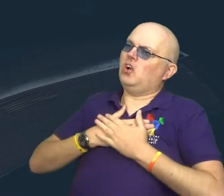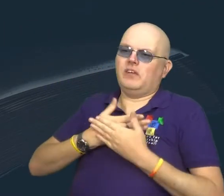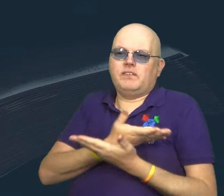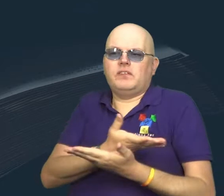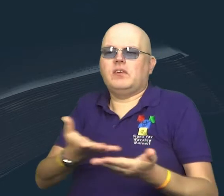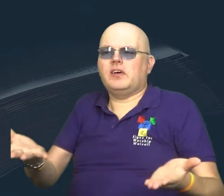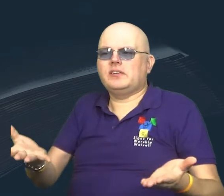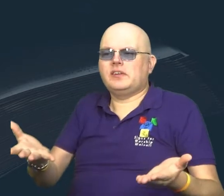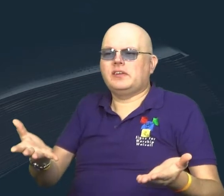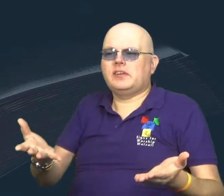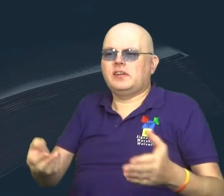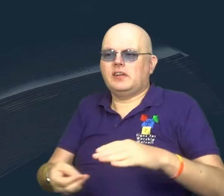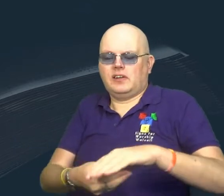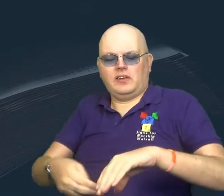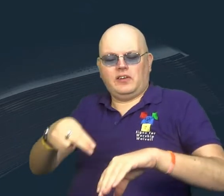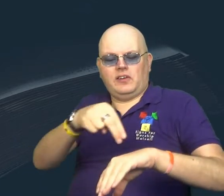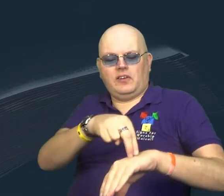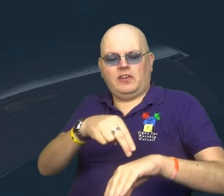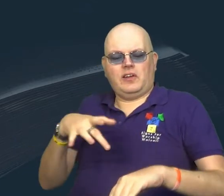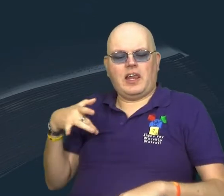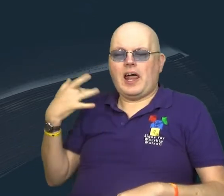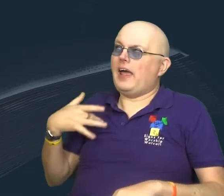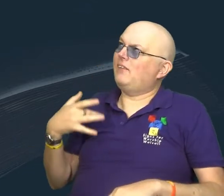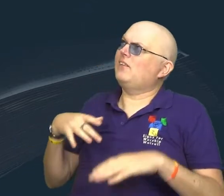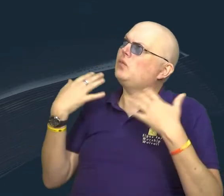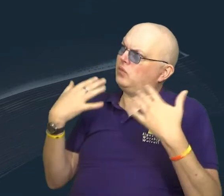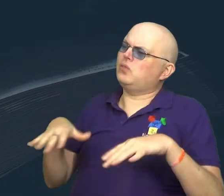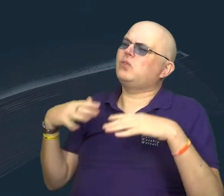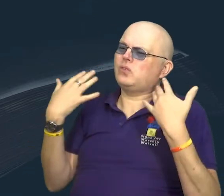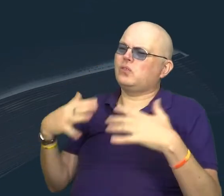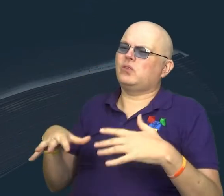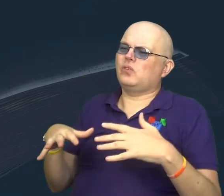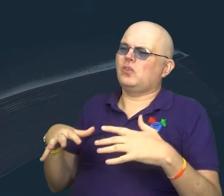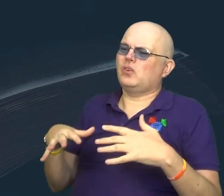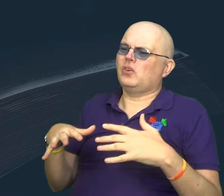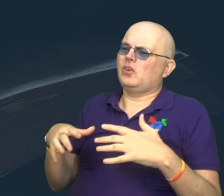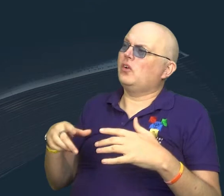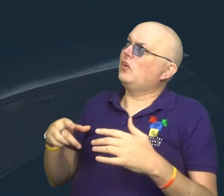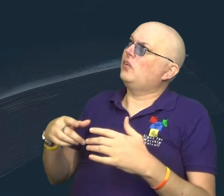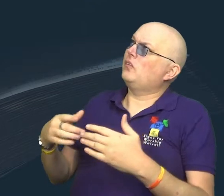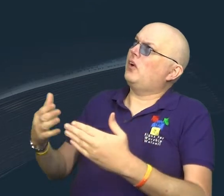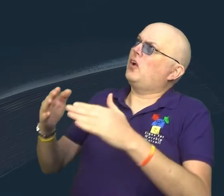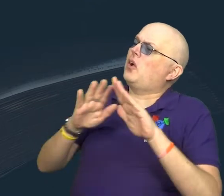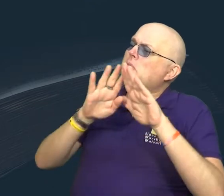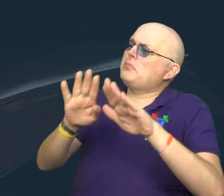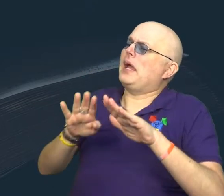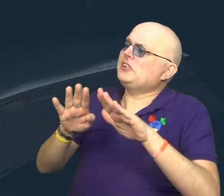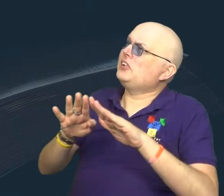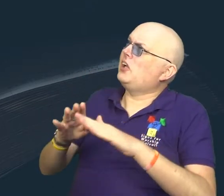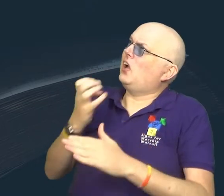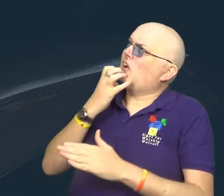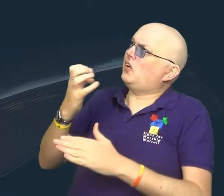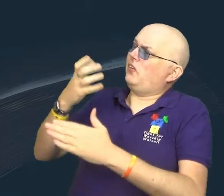your love for the world and the wonder of your risen life. Give us compassion